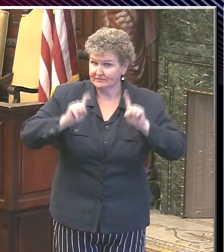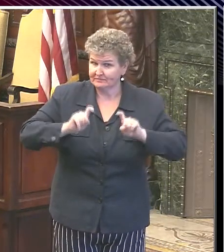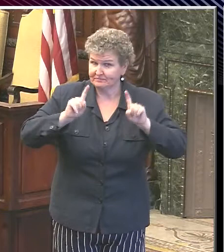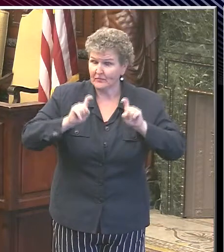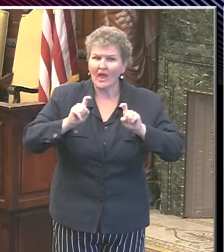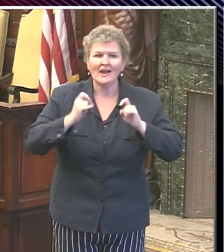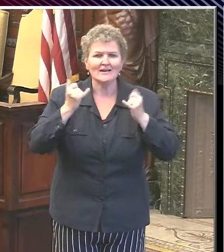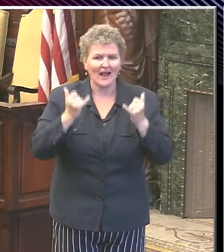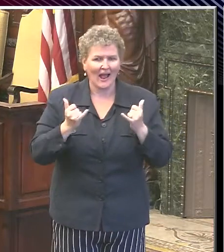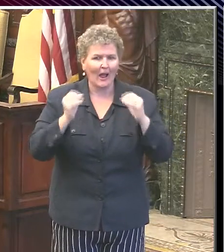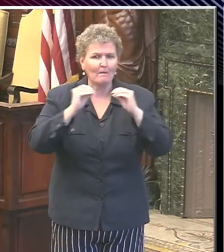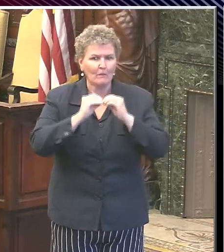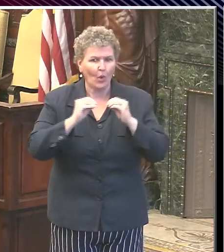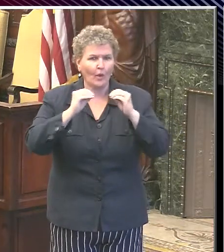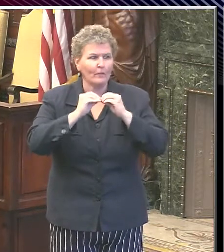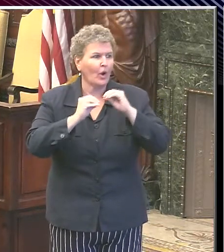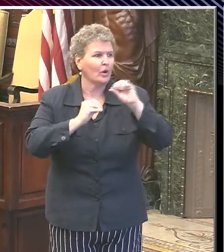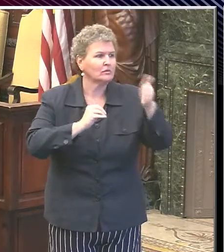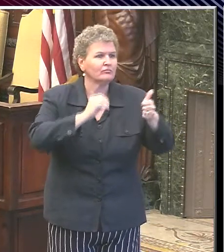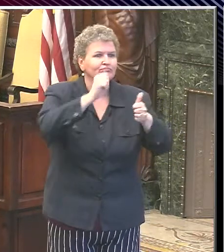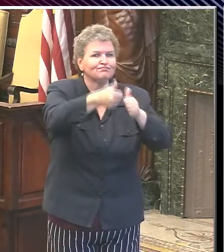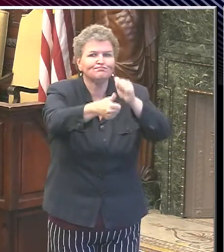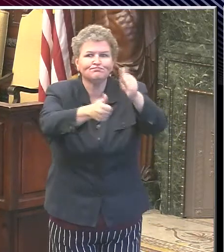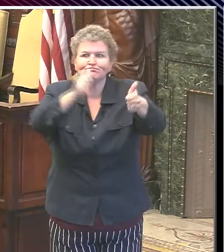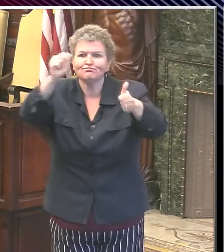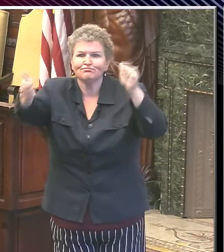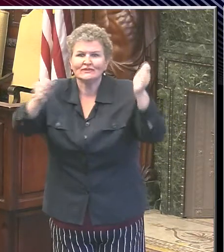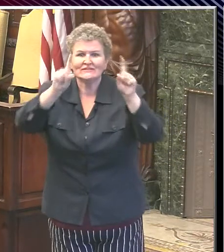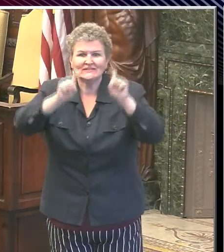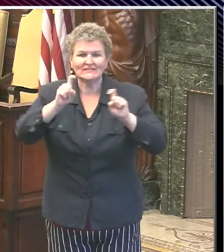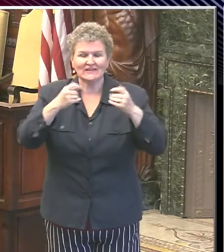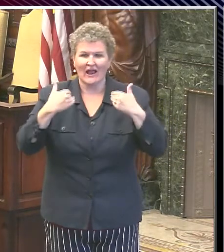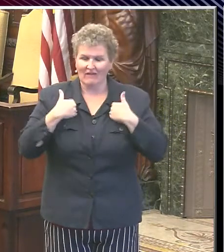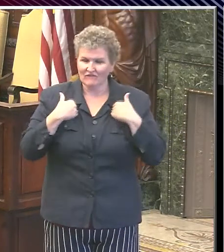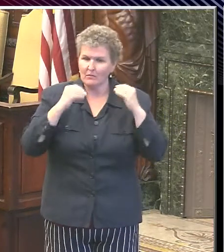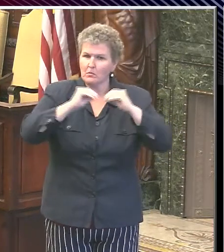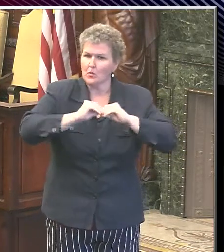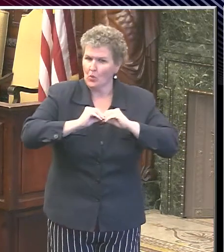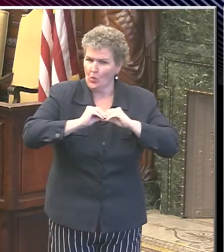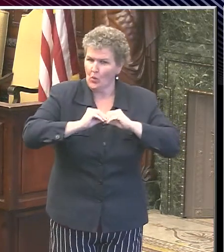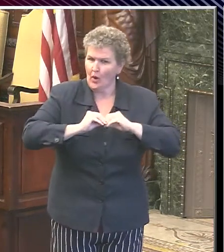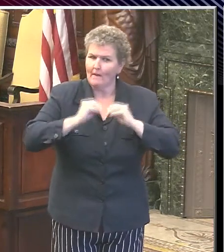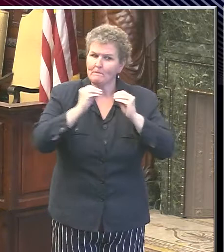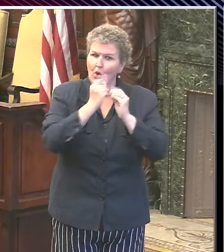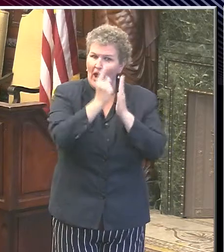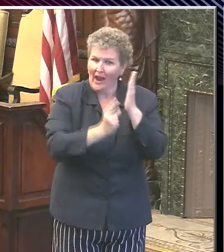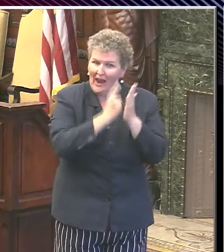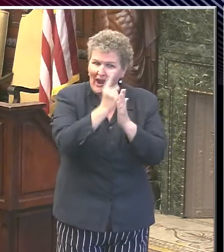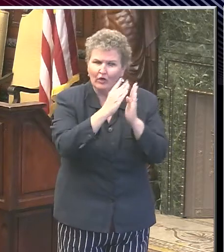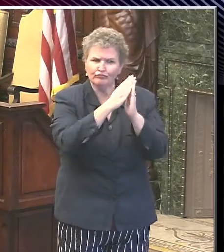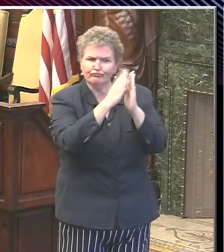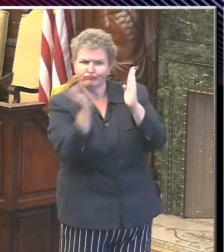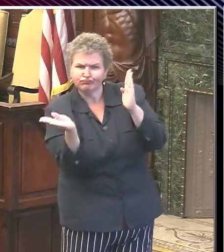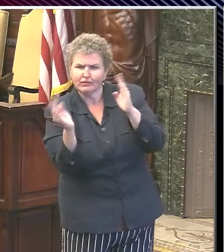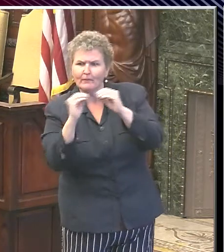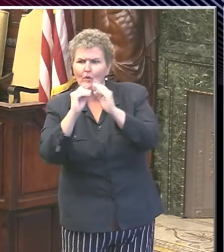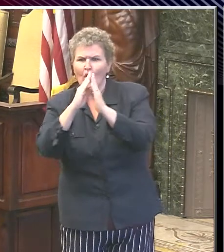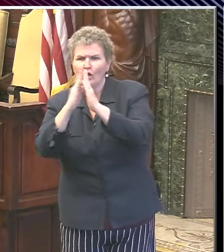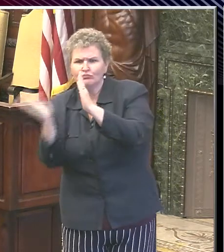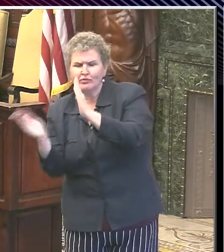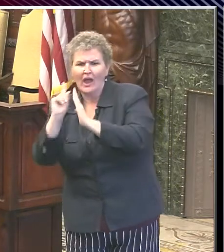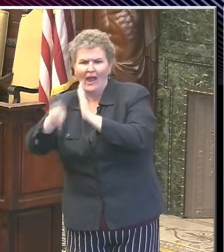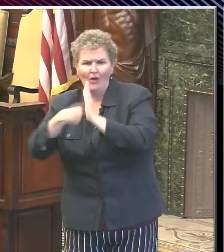number of sites where testing is available across the city and having sites expand their hours, increase accessibility. Go to our website, www